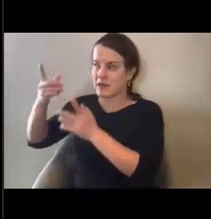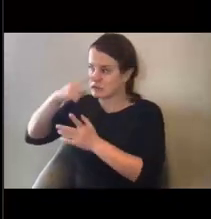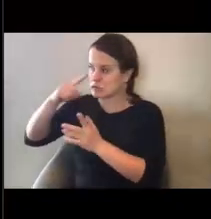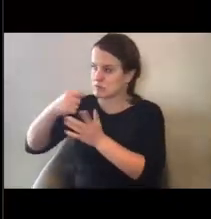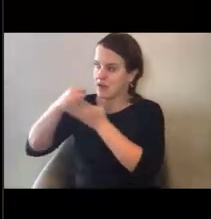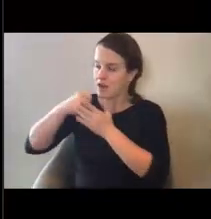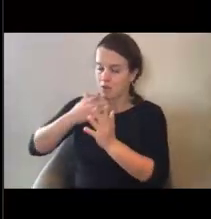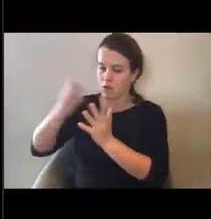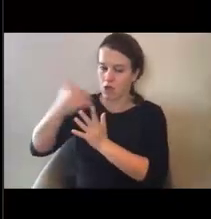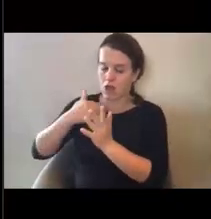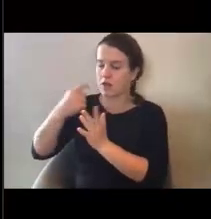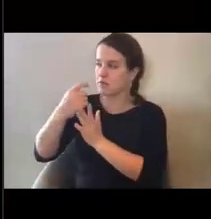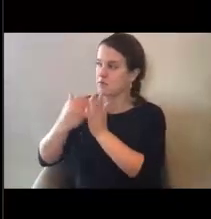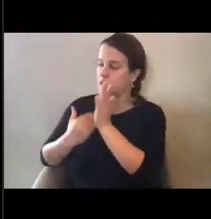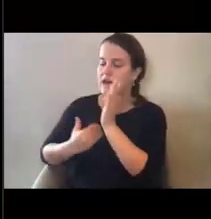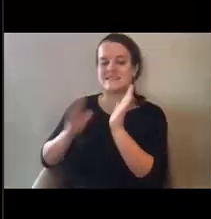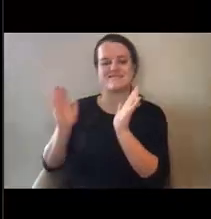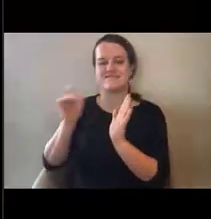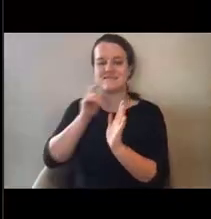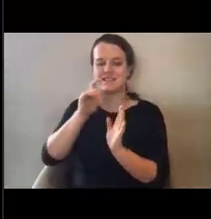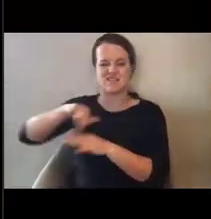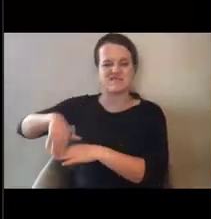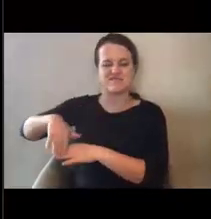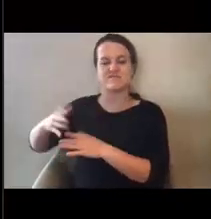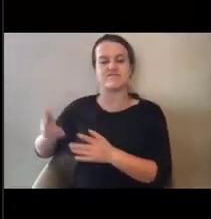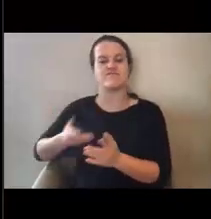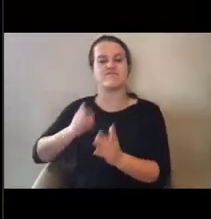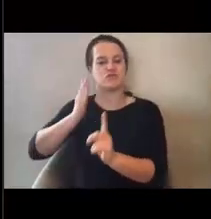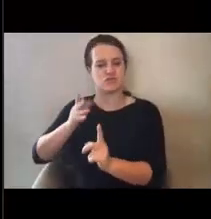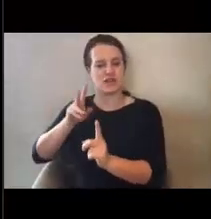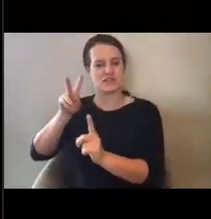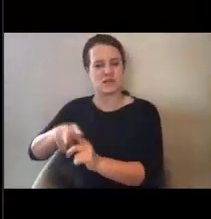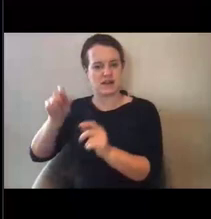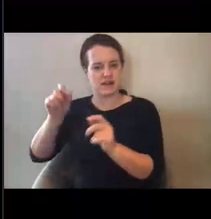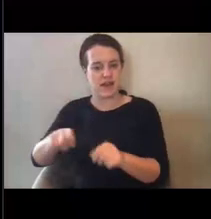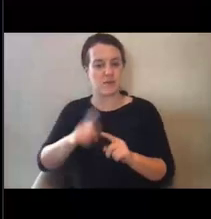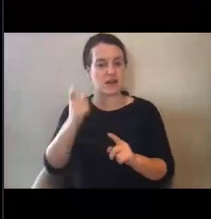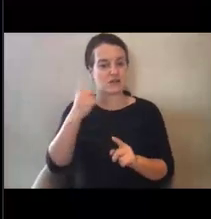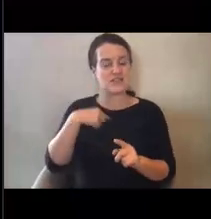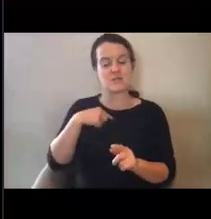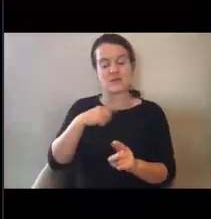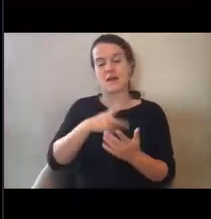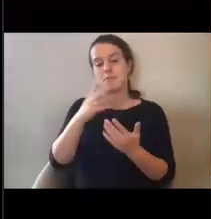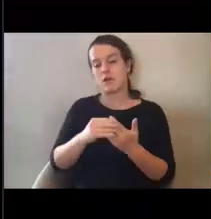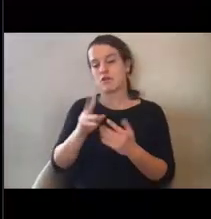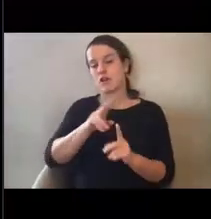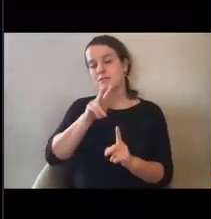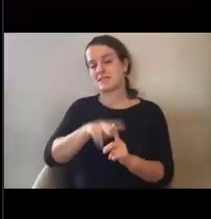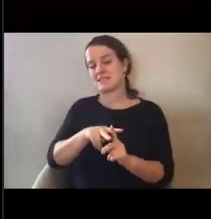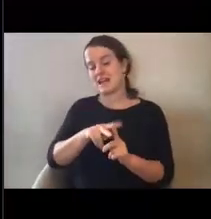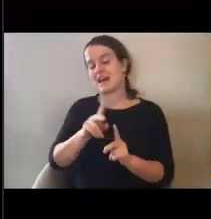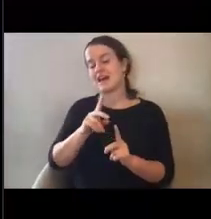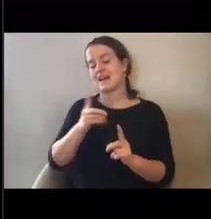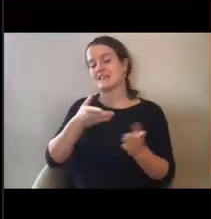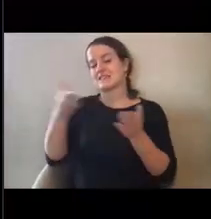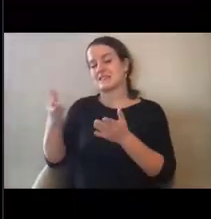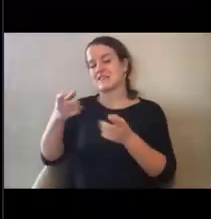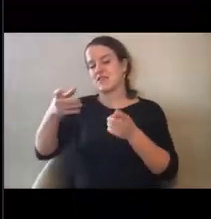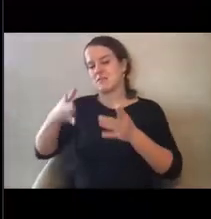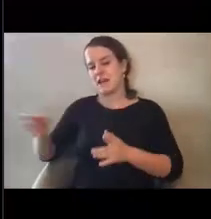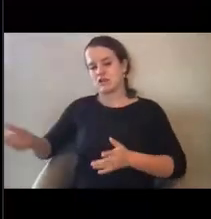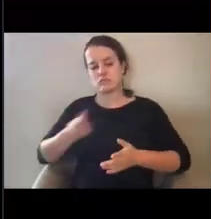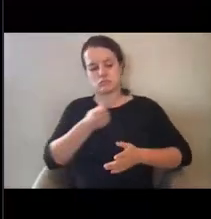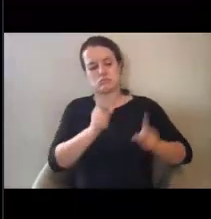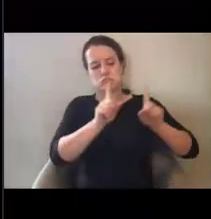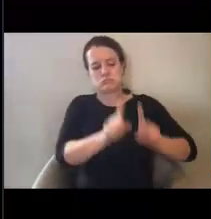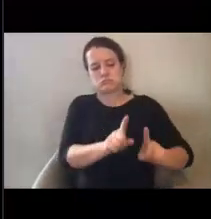process. But we have assigned program delivery managers to certain applicants as needed to help navigate